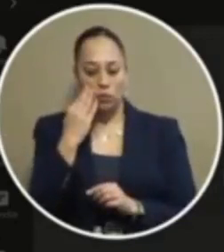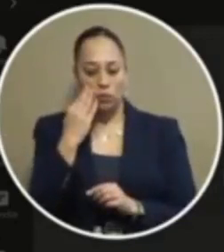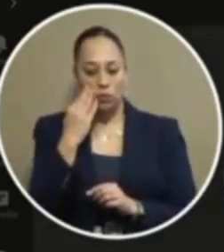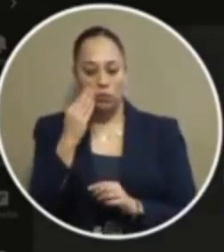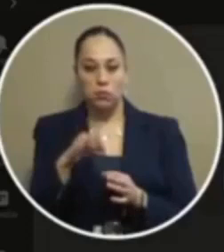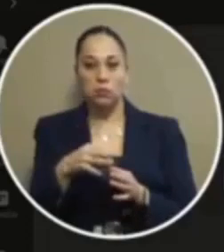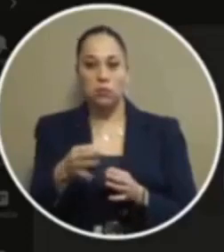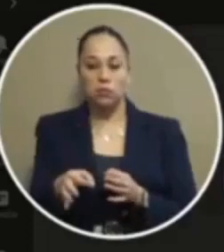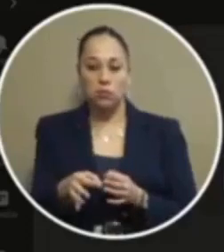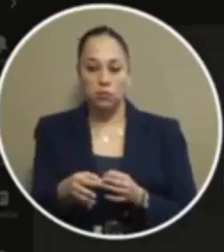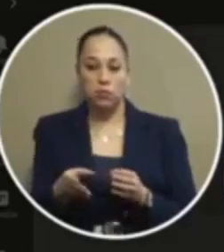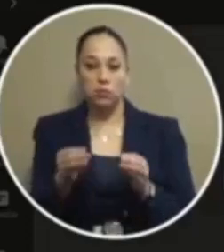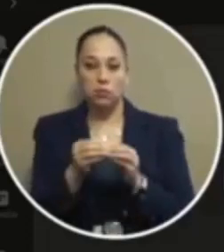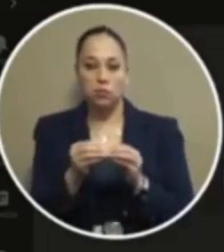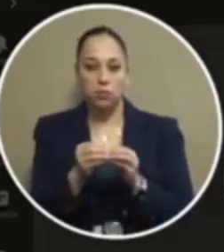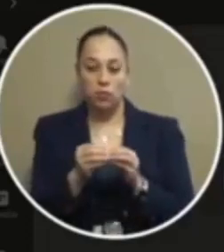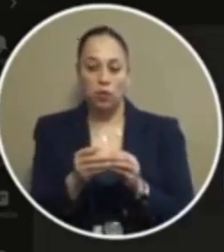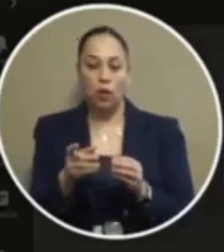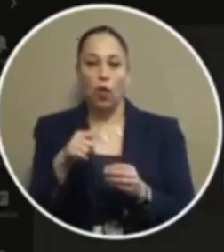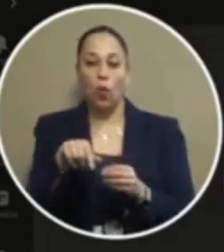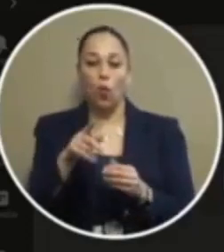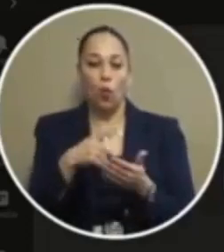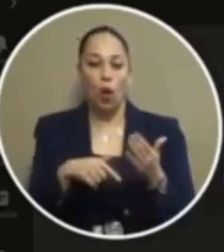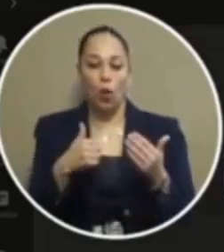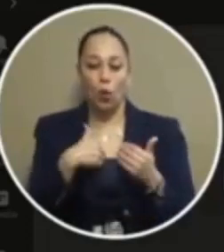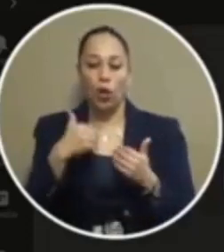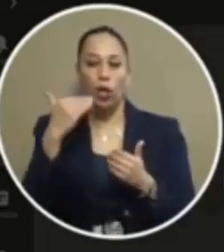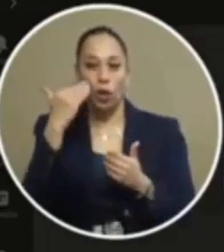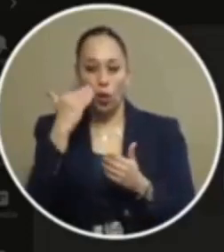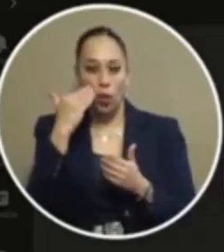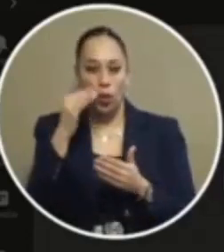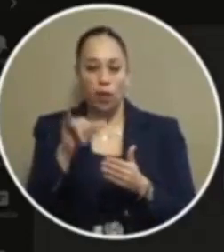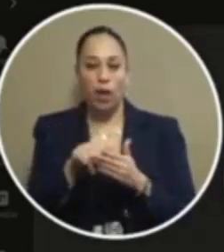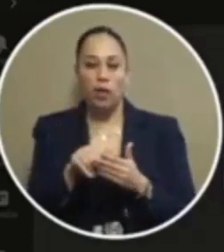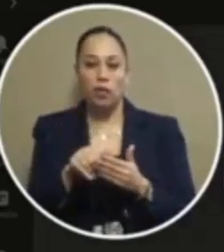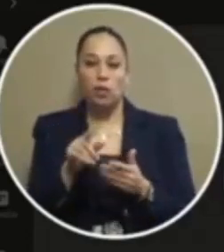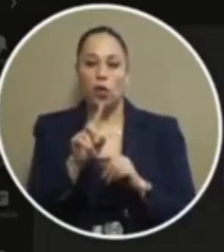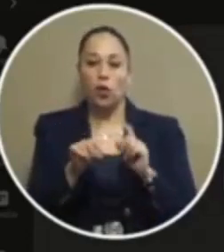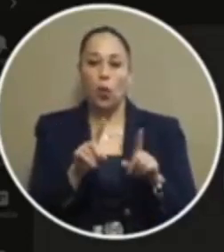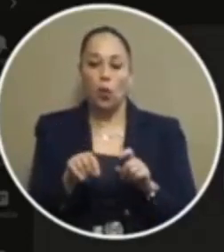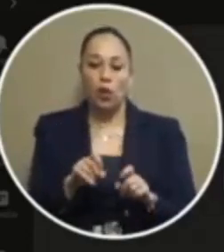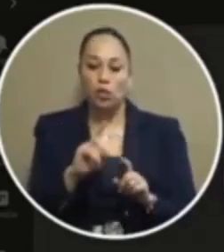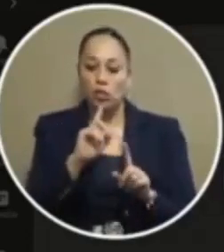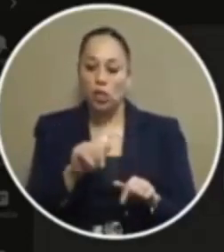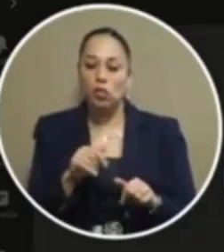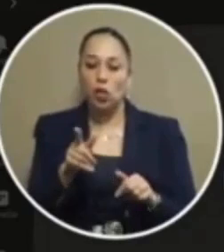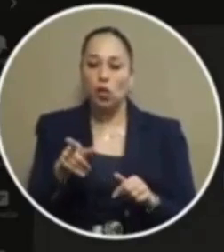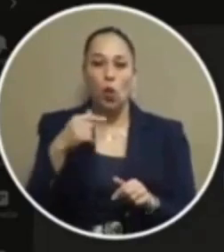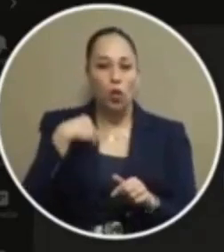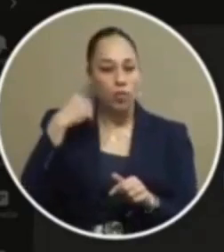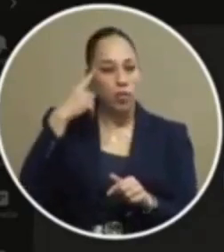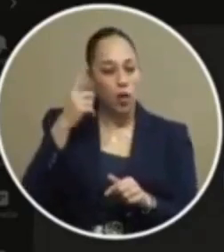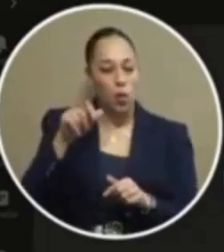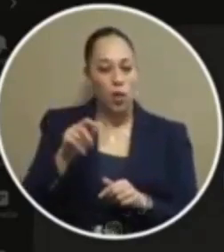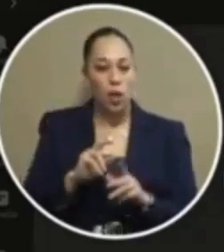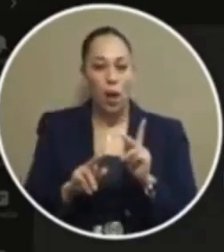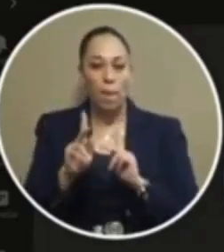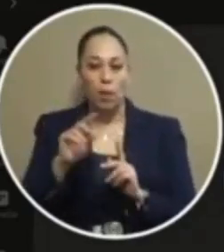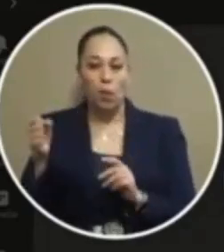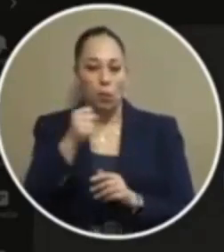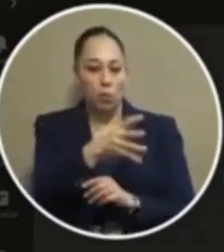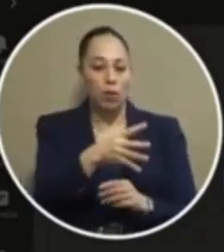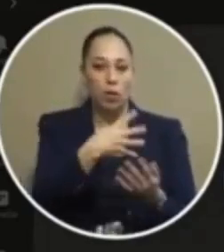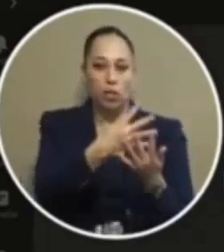extent of it judge morales said the extent of it we don't know but there's a philosophical policy question to answer do we think we need to throw people in jail